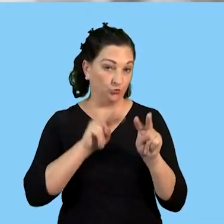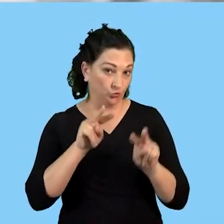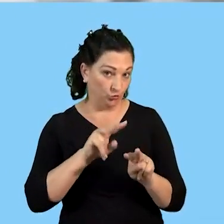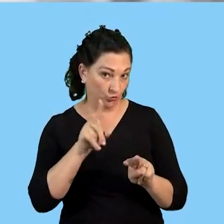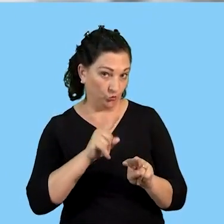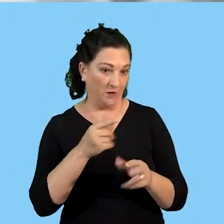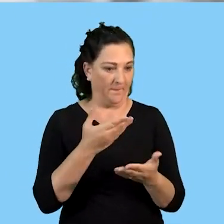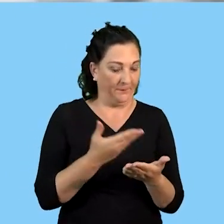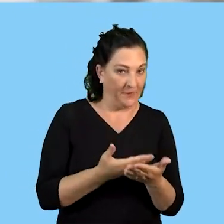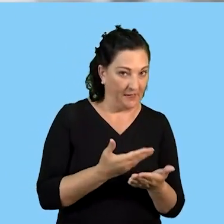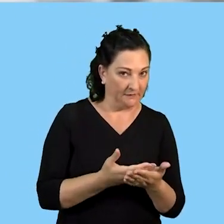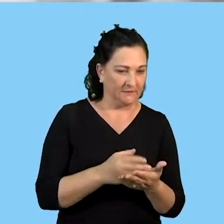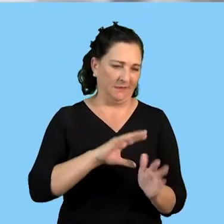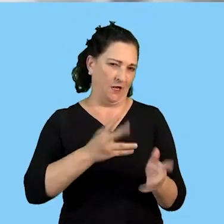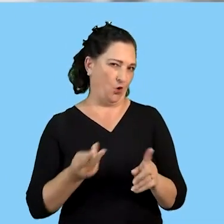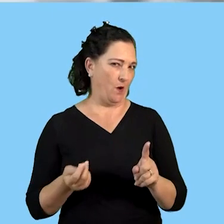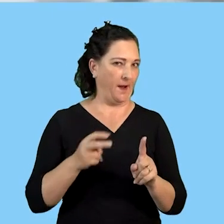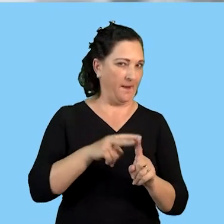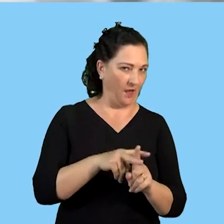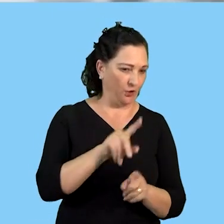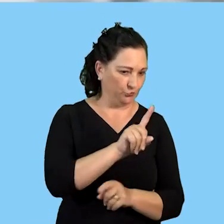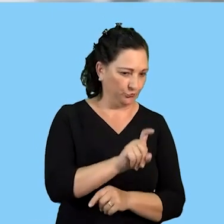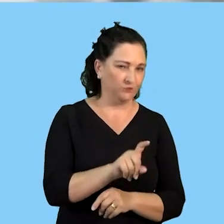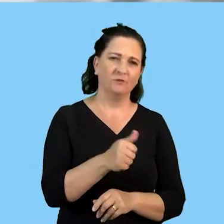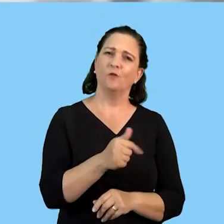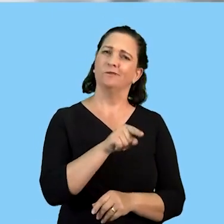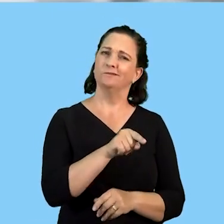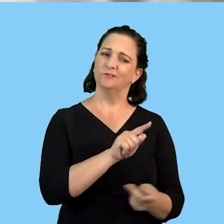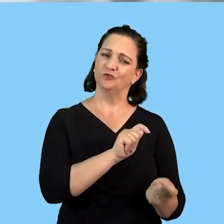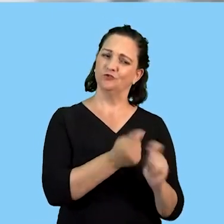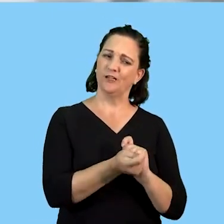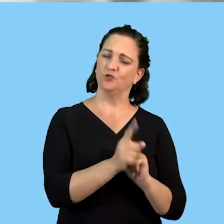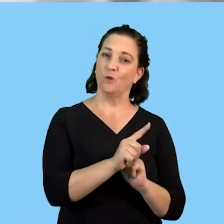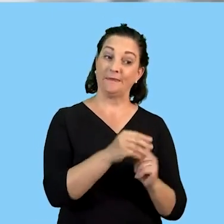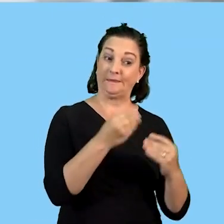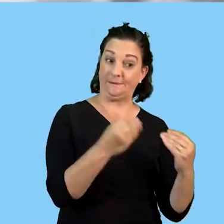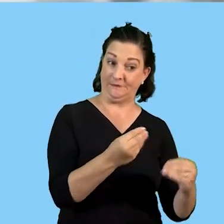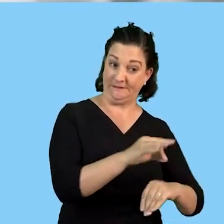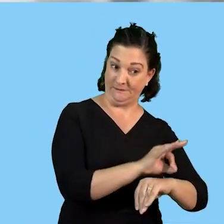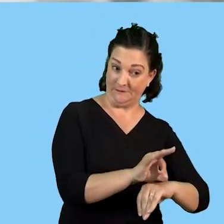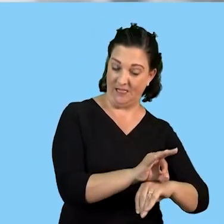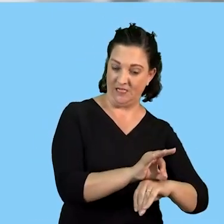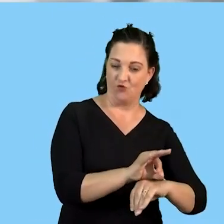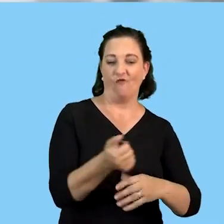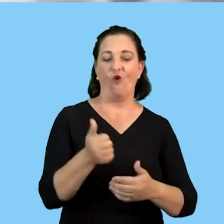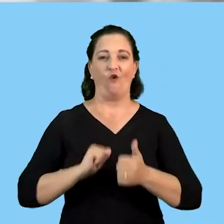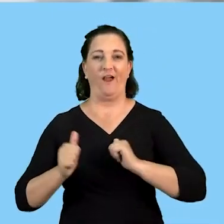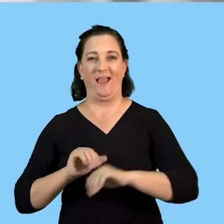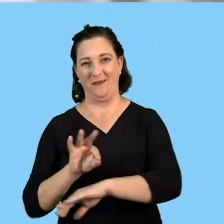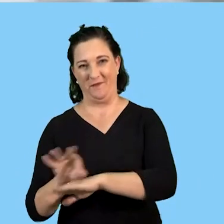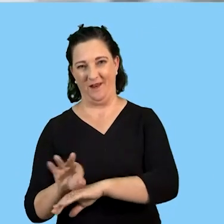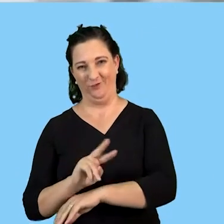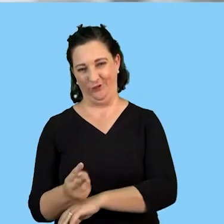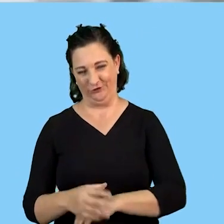at the practice and application questions for transformation of a business plan into an action plan without